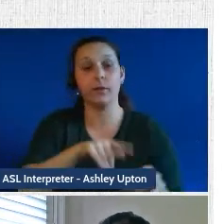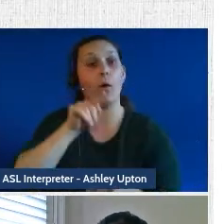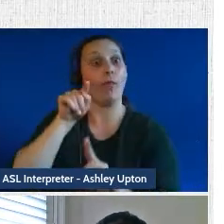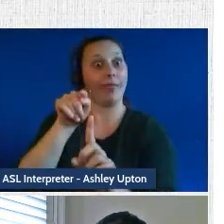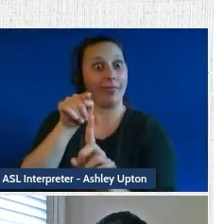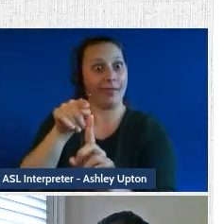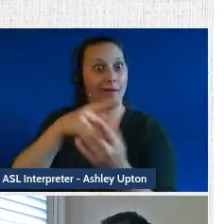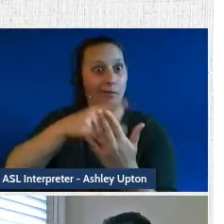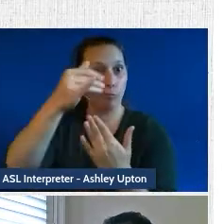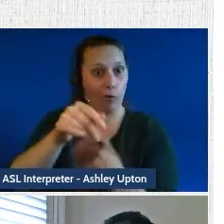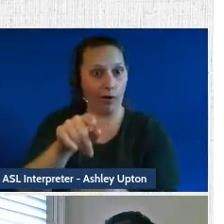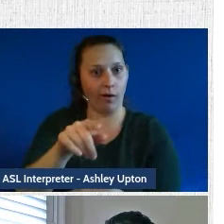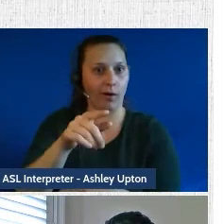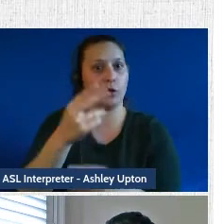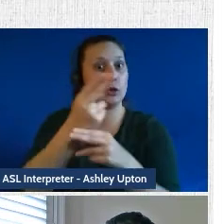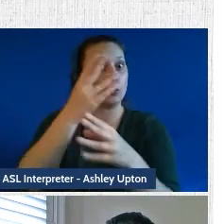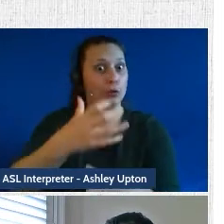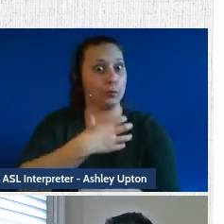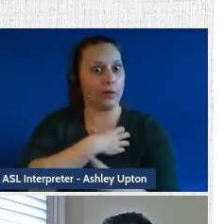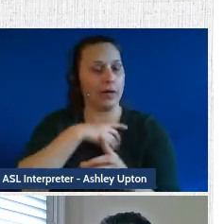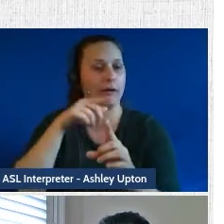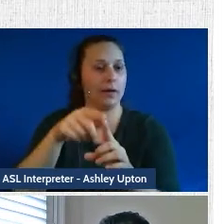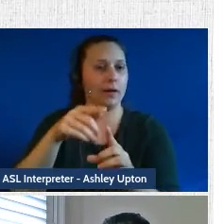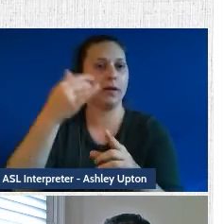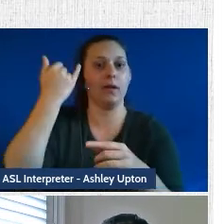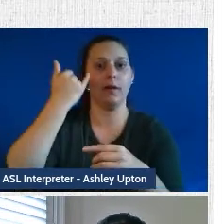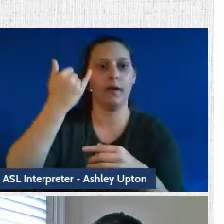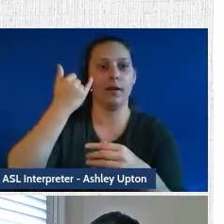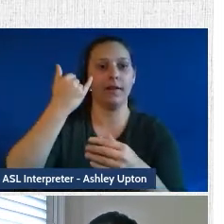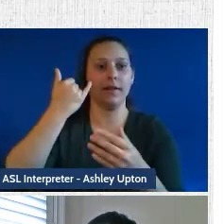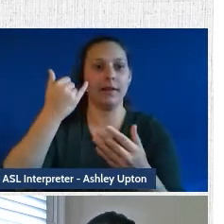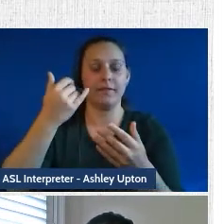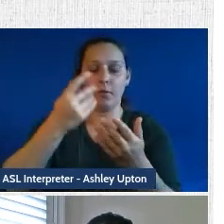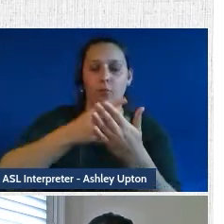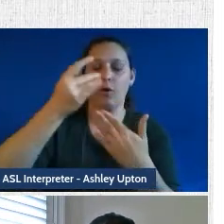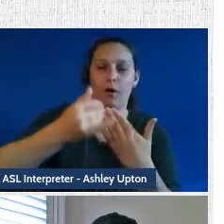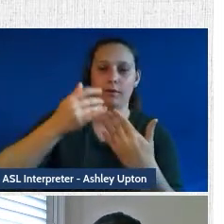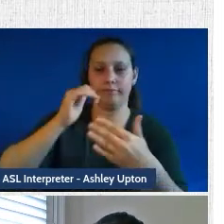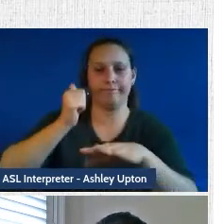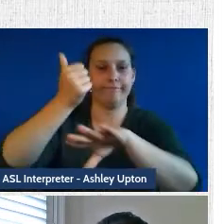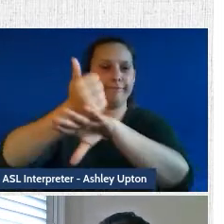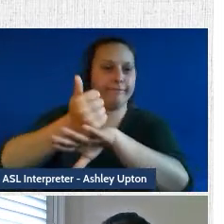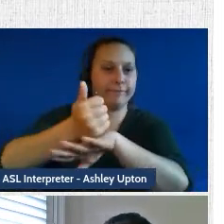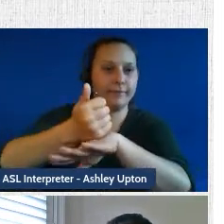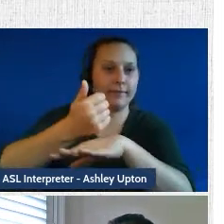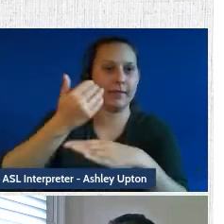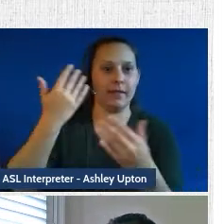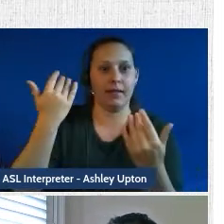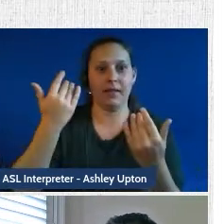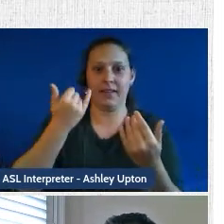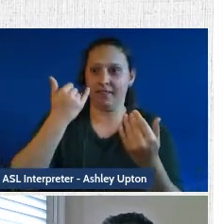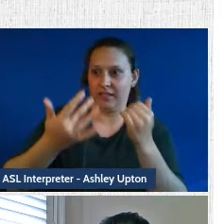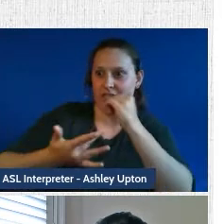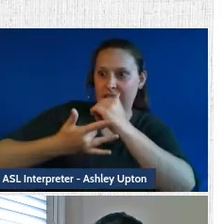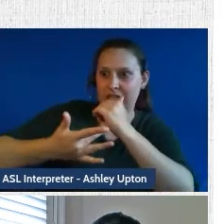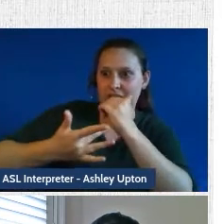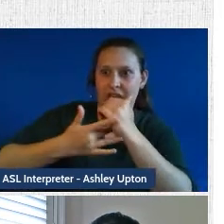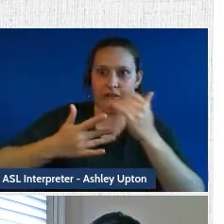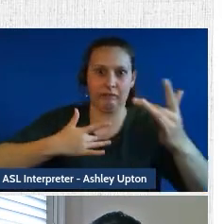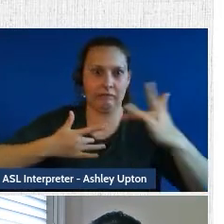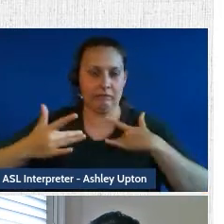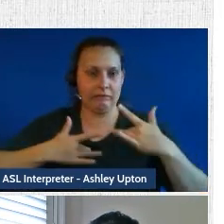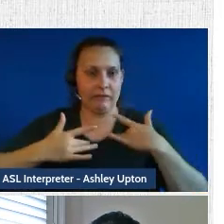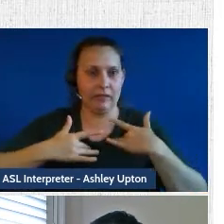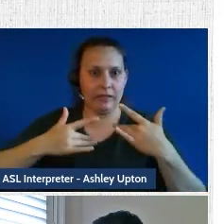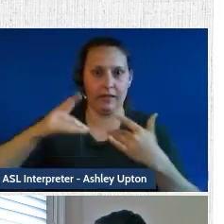project really is an example of a failed project or rather a project that's been placed on hiatus due to certain technological concerns that the